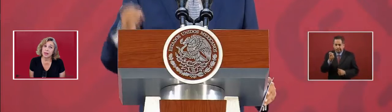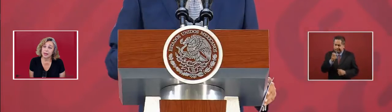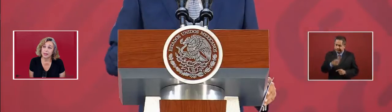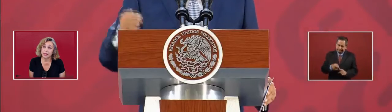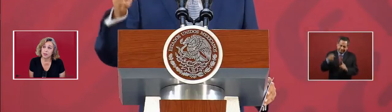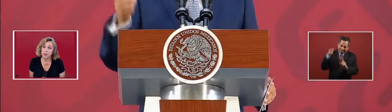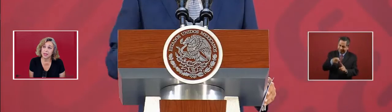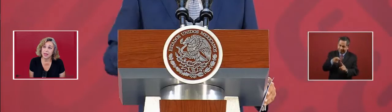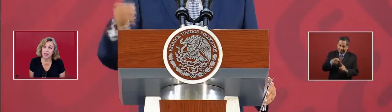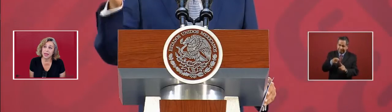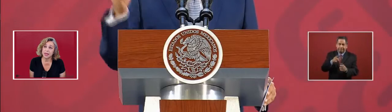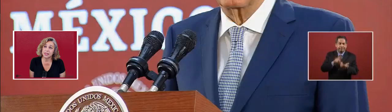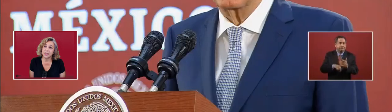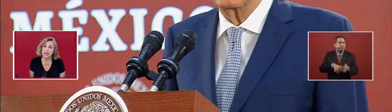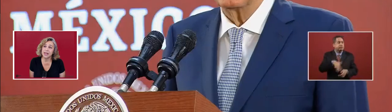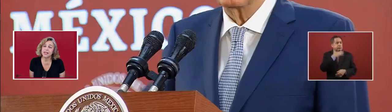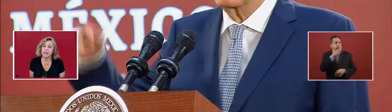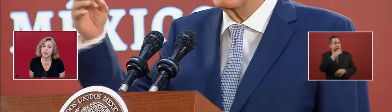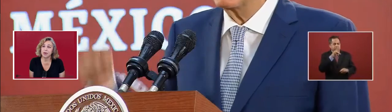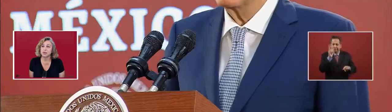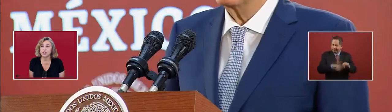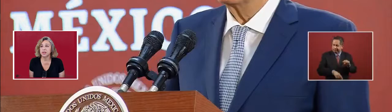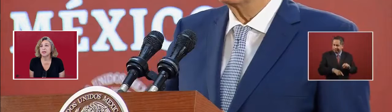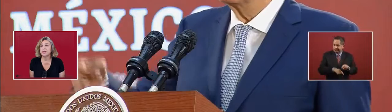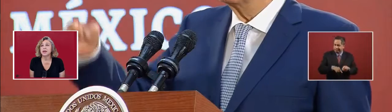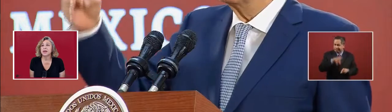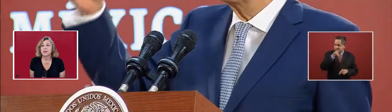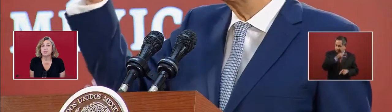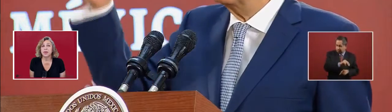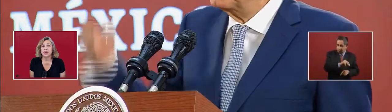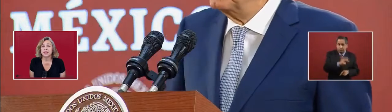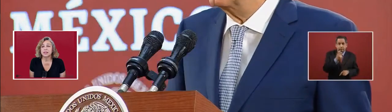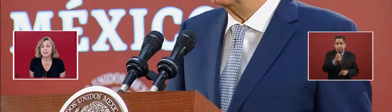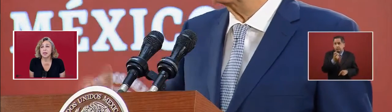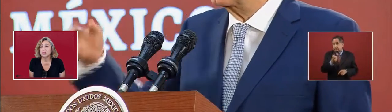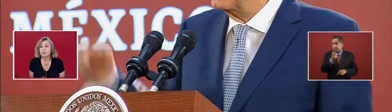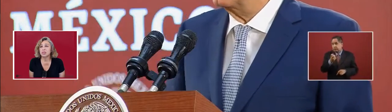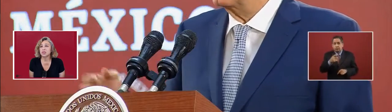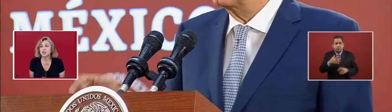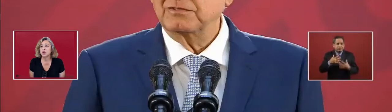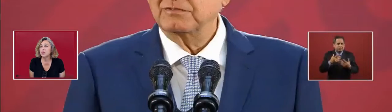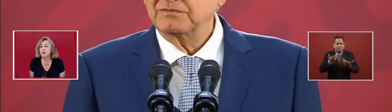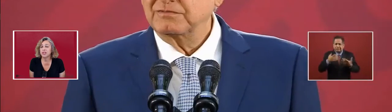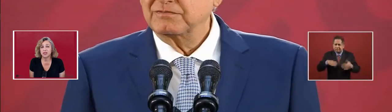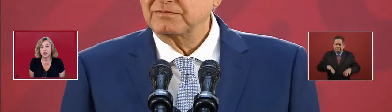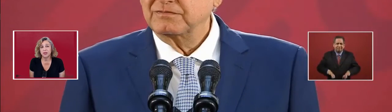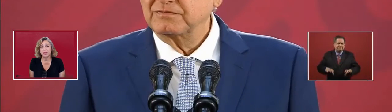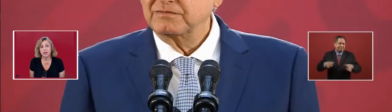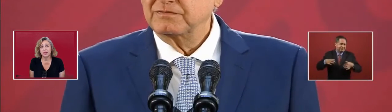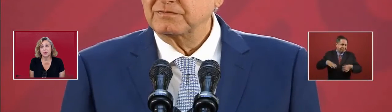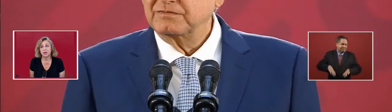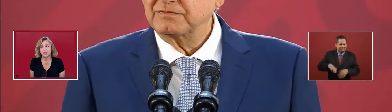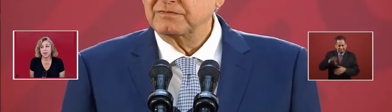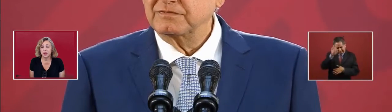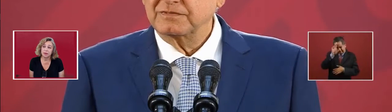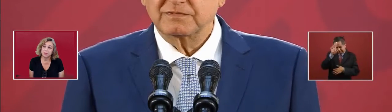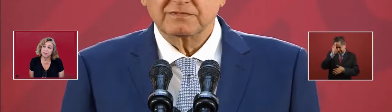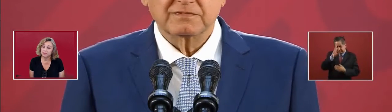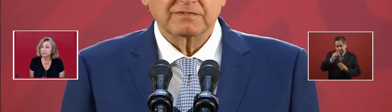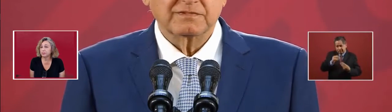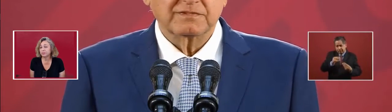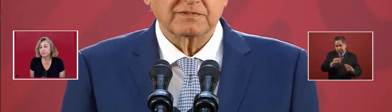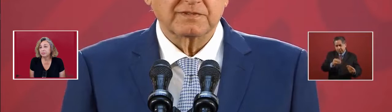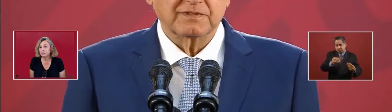And that's why the key is ending corruption. Because it was so much the looting they were doing.